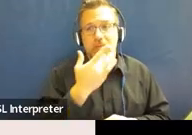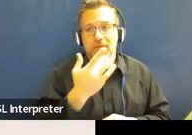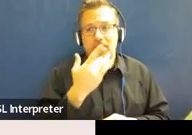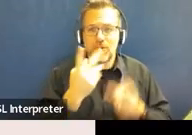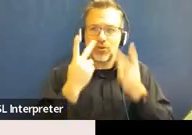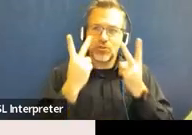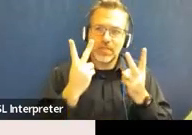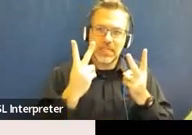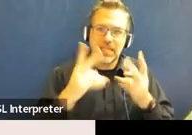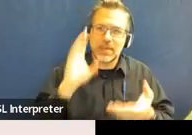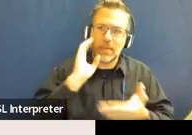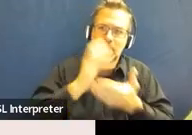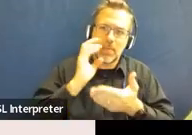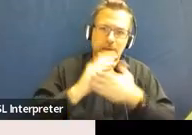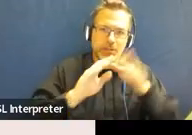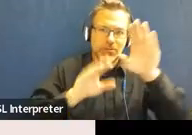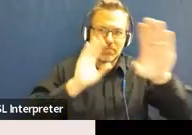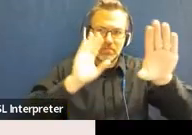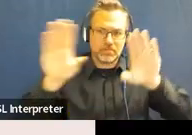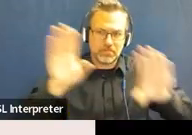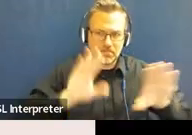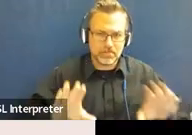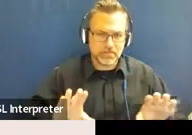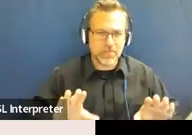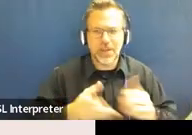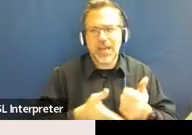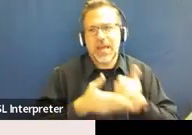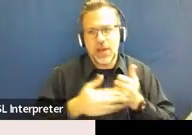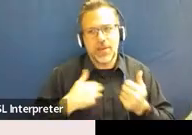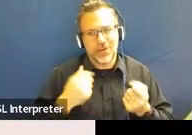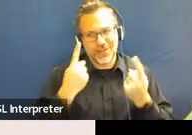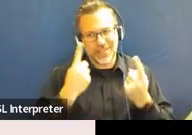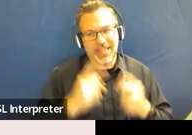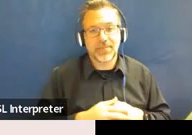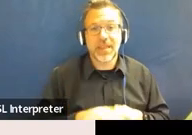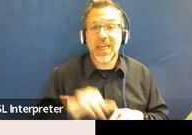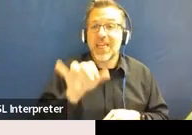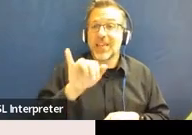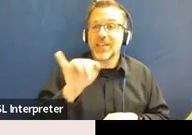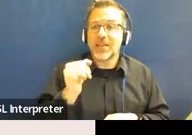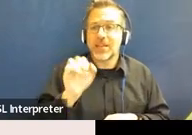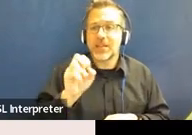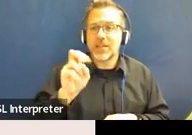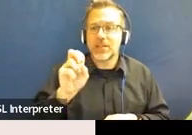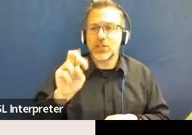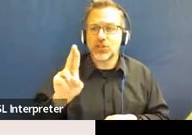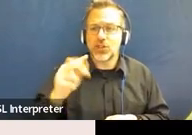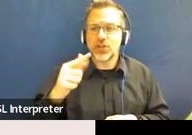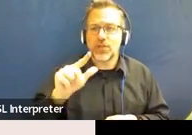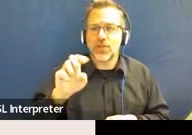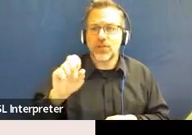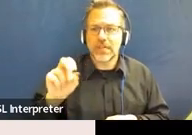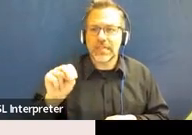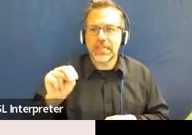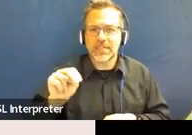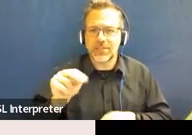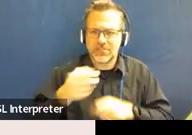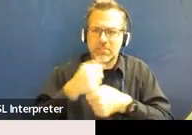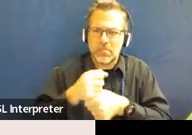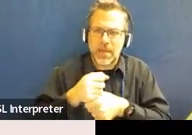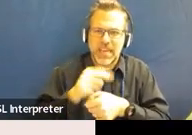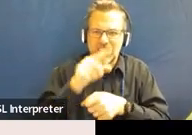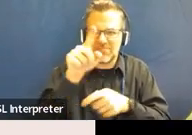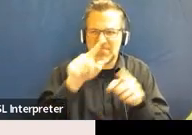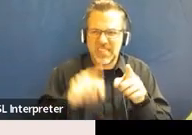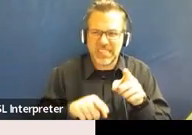this was a visual that Jennifer Gleason put together that really walks you through all of the information that we just talked